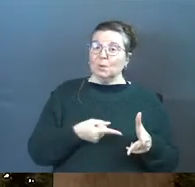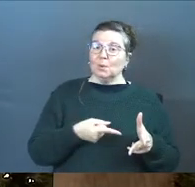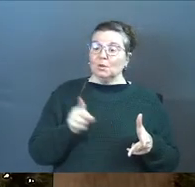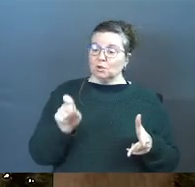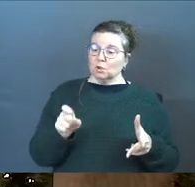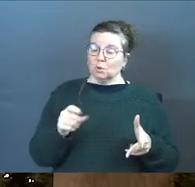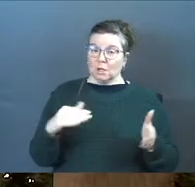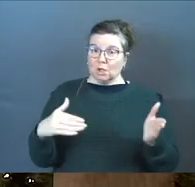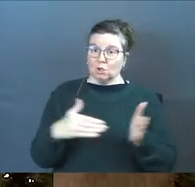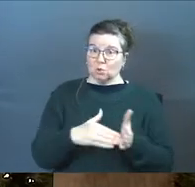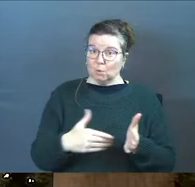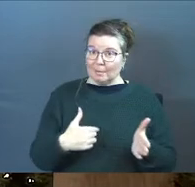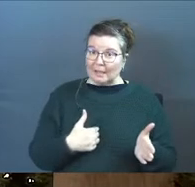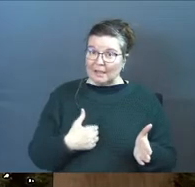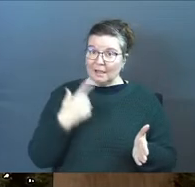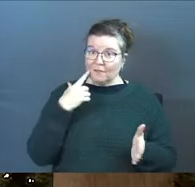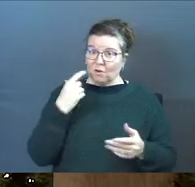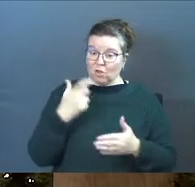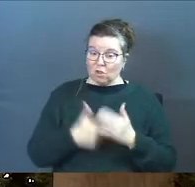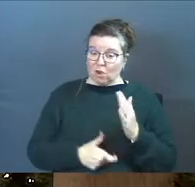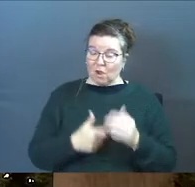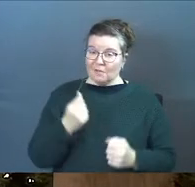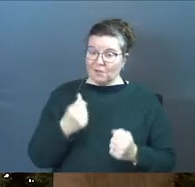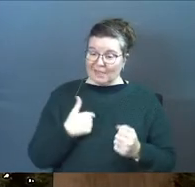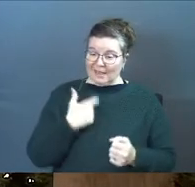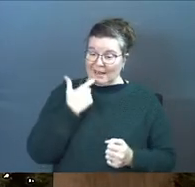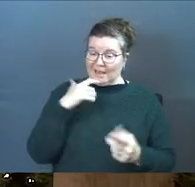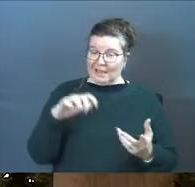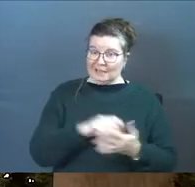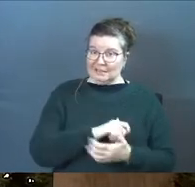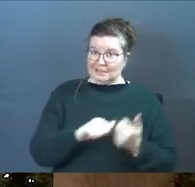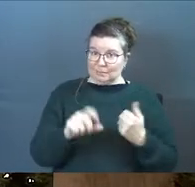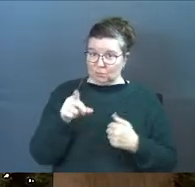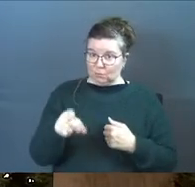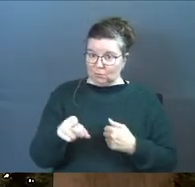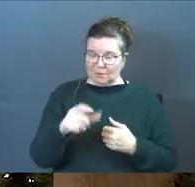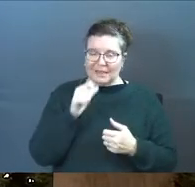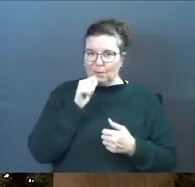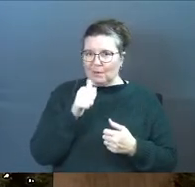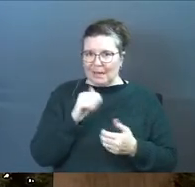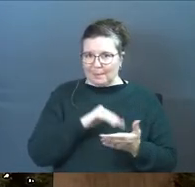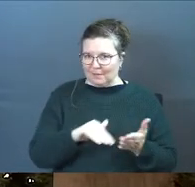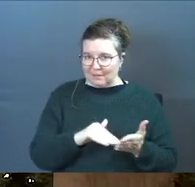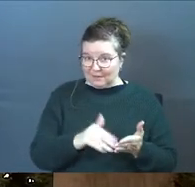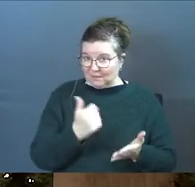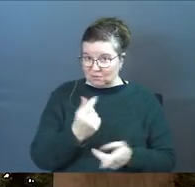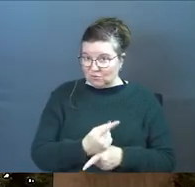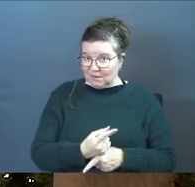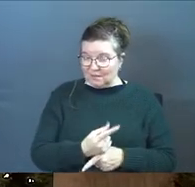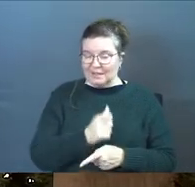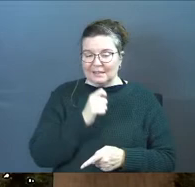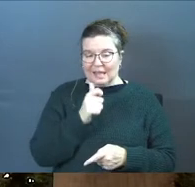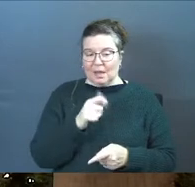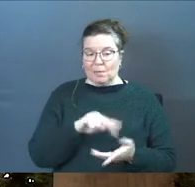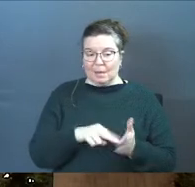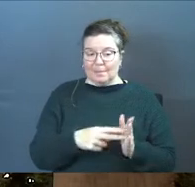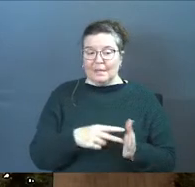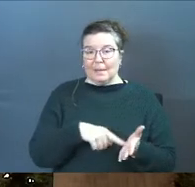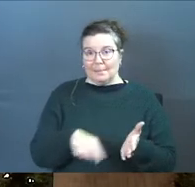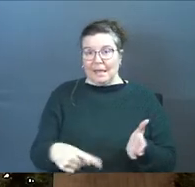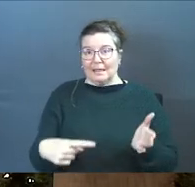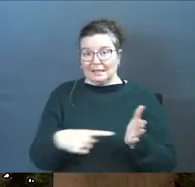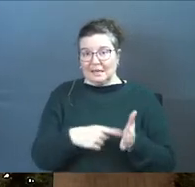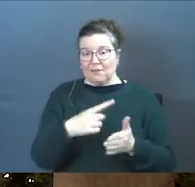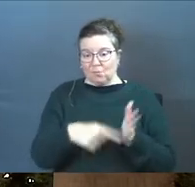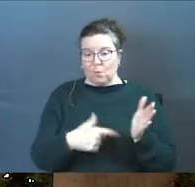You could sue me for the cost of the car that I just wrecked for you. That would not be forgiveness. Amen? That would mean me paying